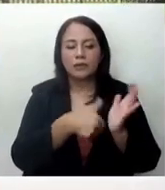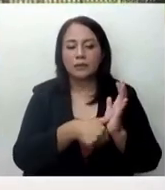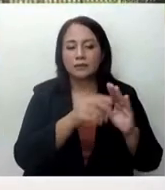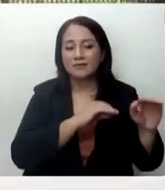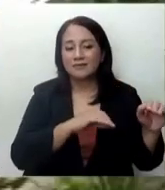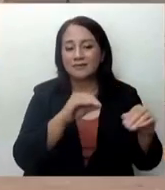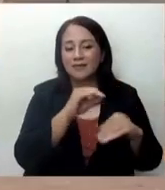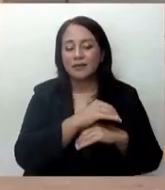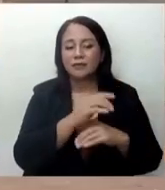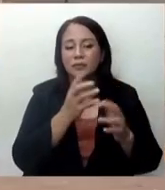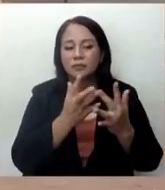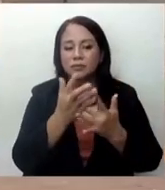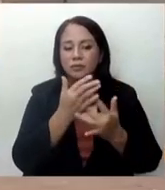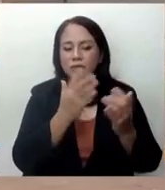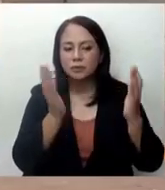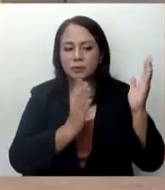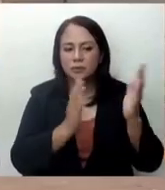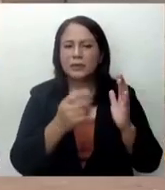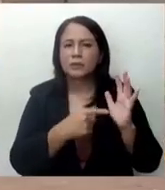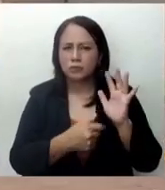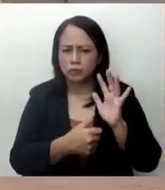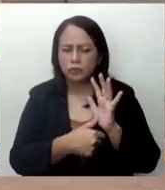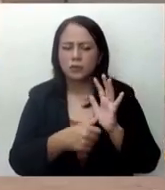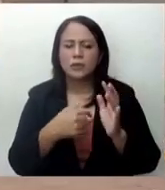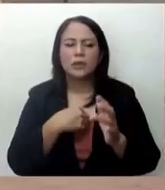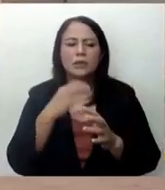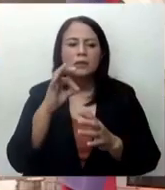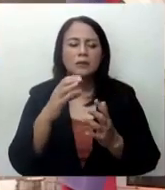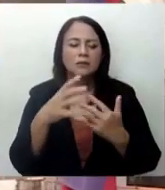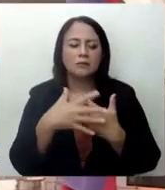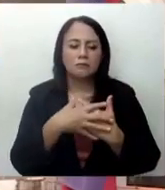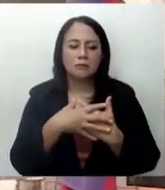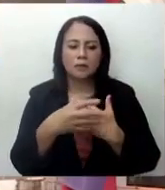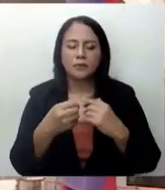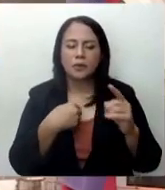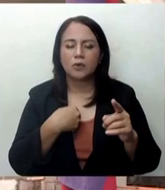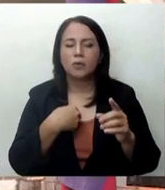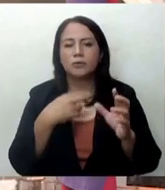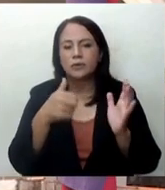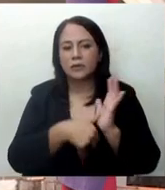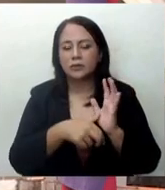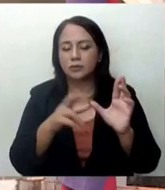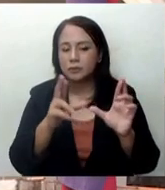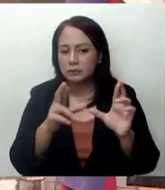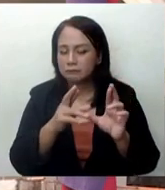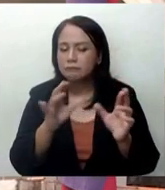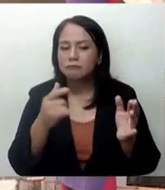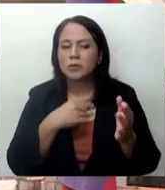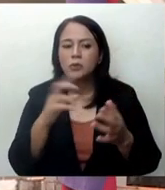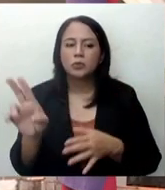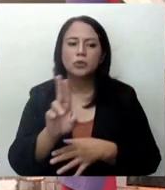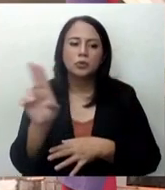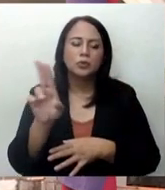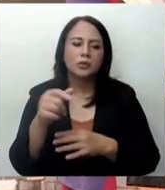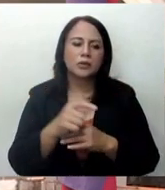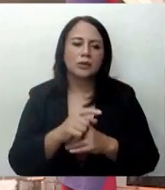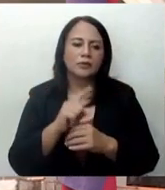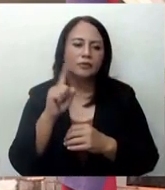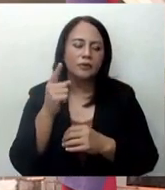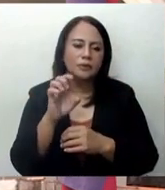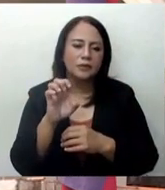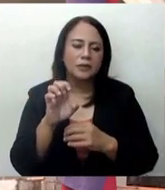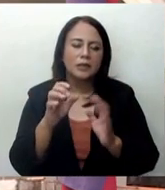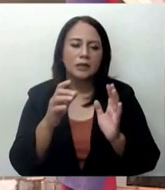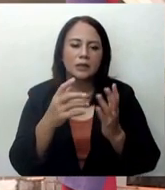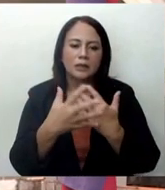server is reflected in the ninth copy of the election receipt. He said petitioners might have used the time on the first eight copies, which